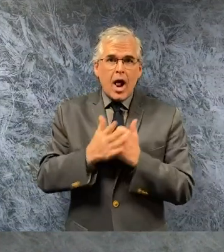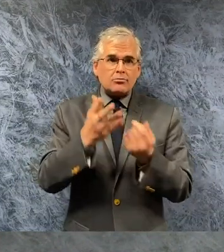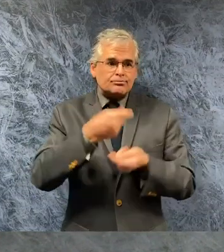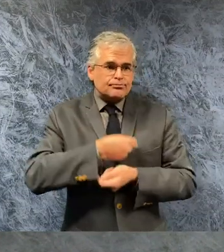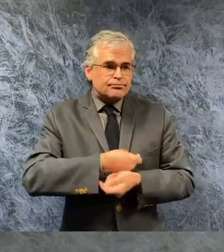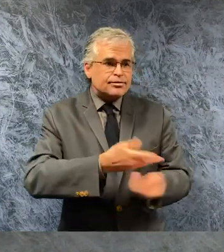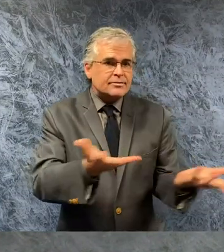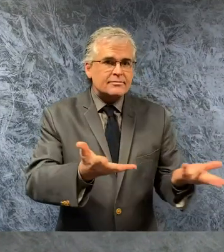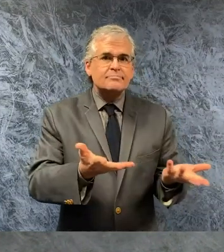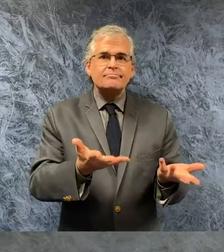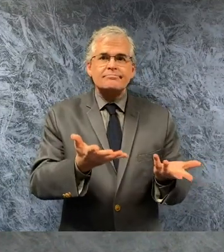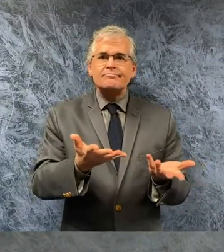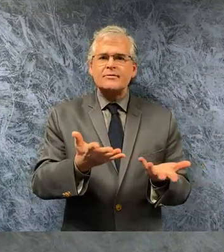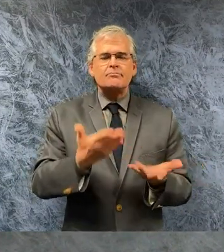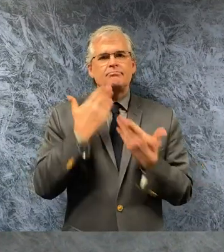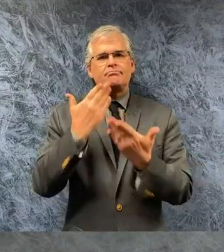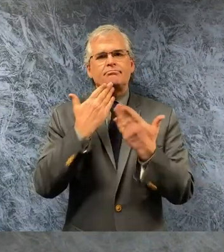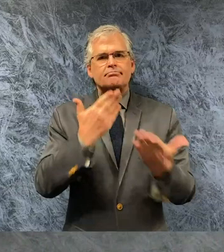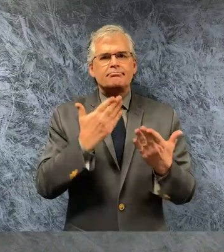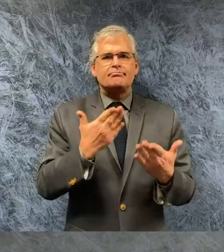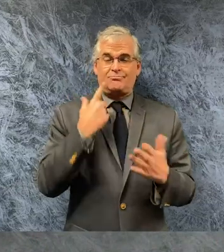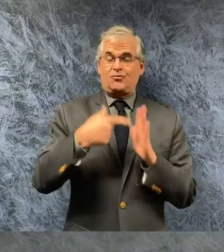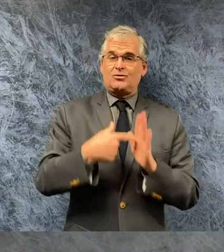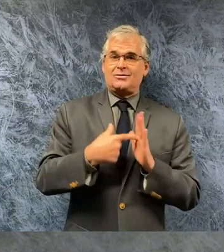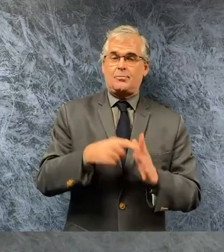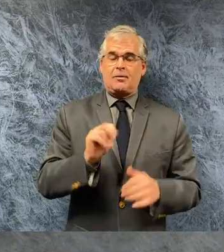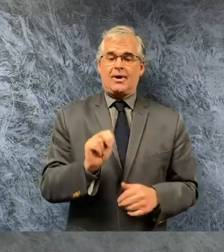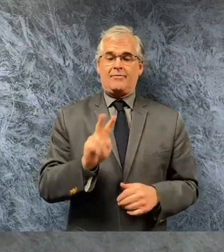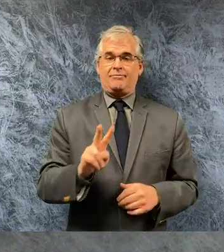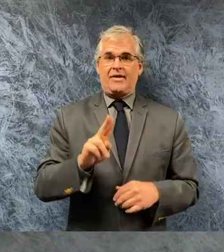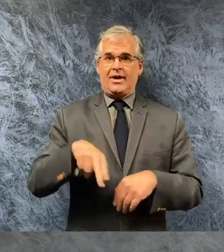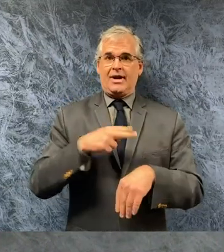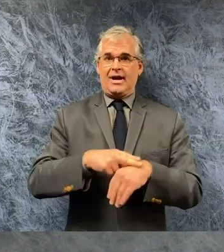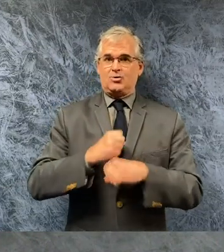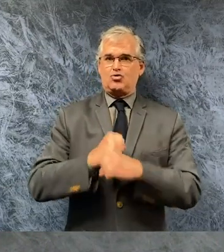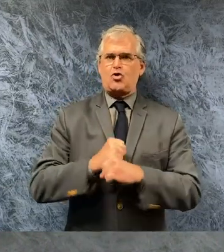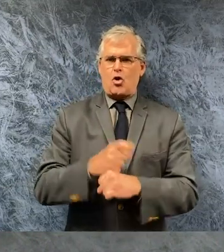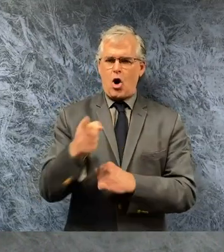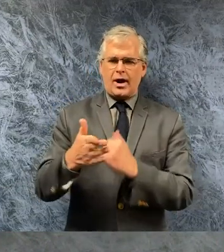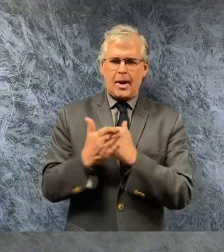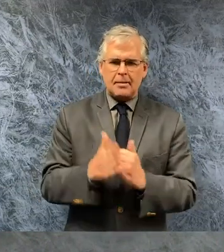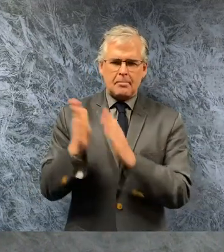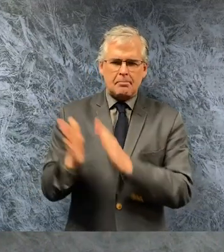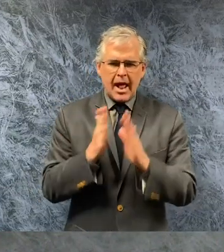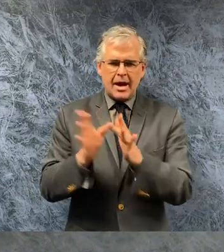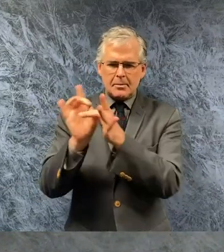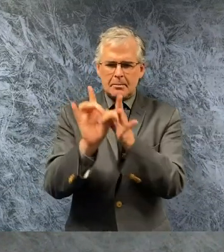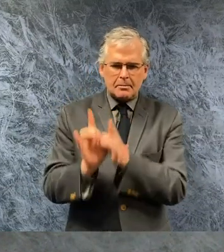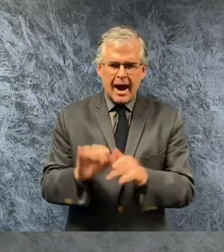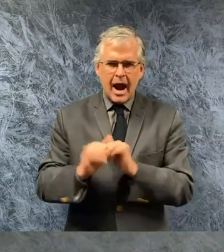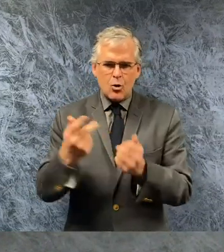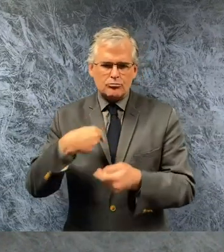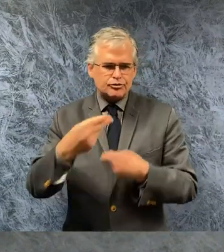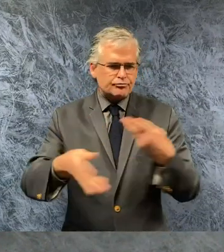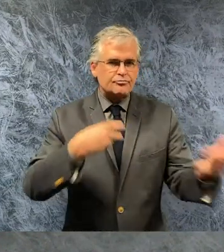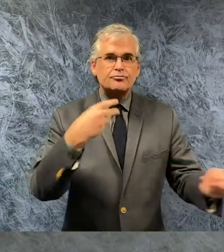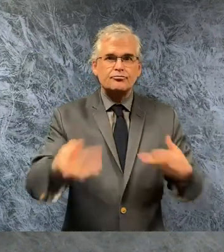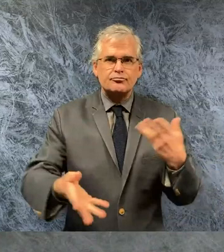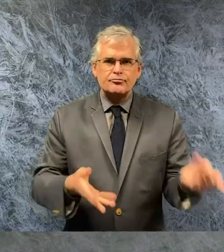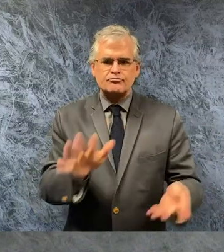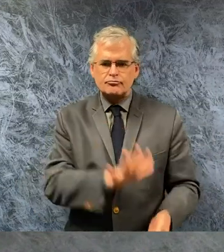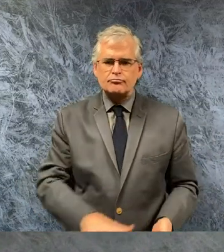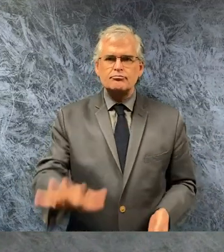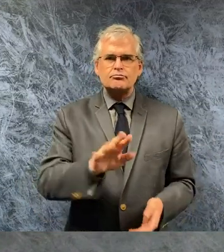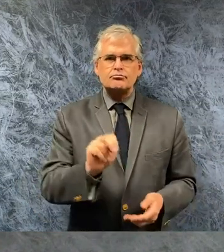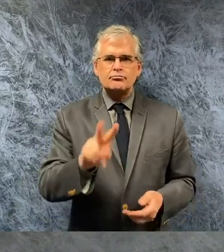the nevada national guard who are helping with the logistics of transporting these items to our providers across the state according to the